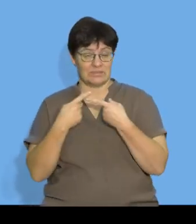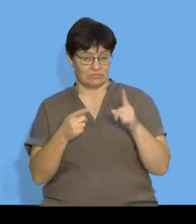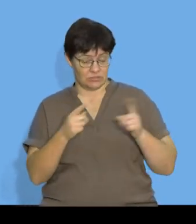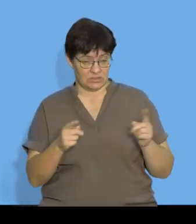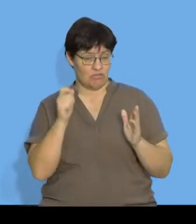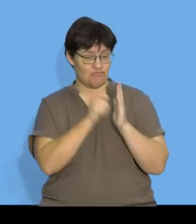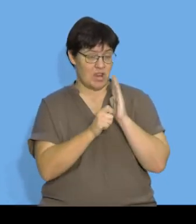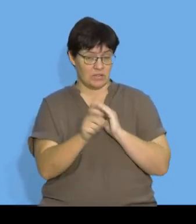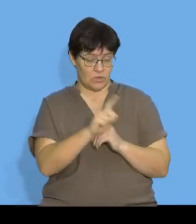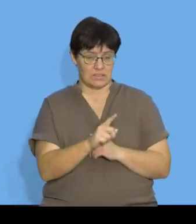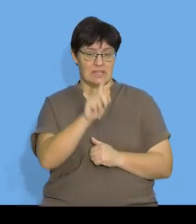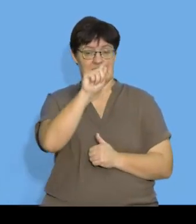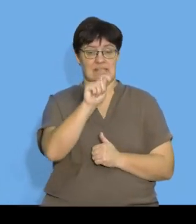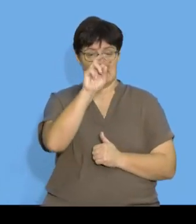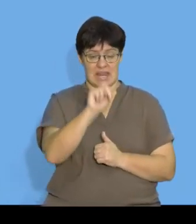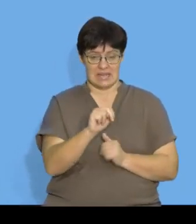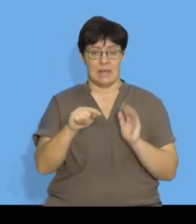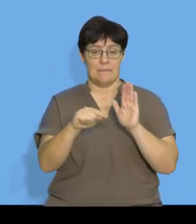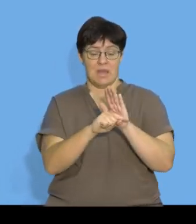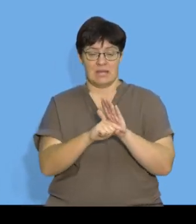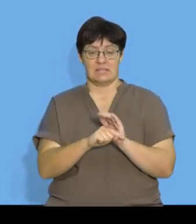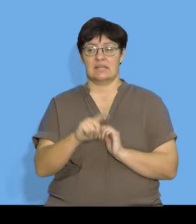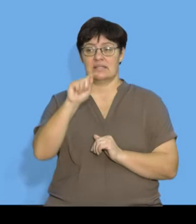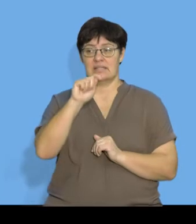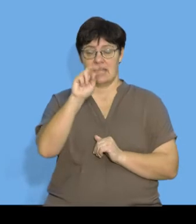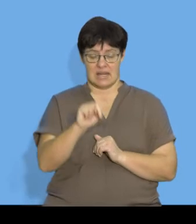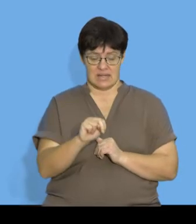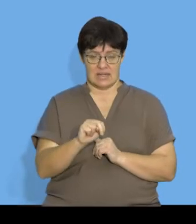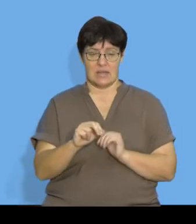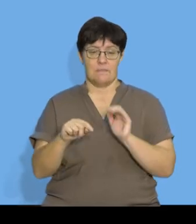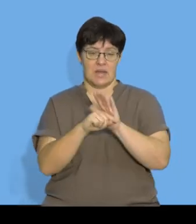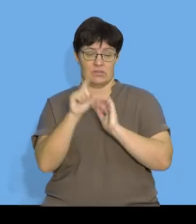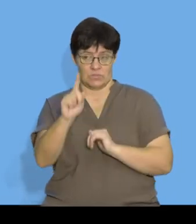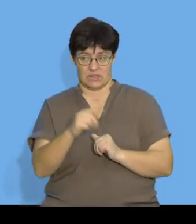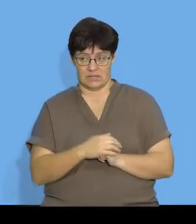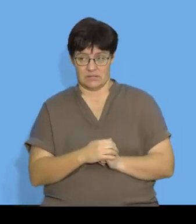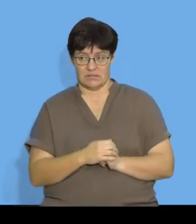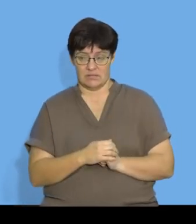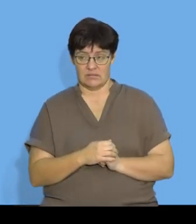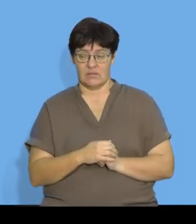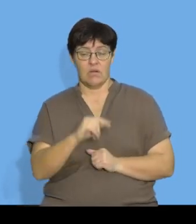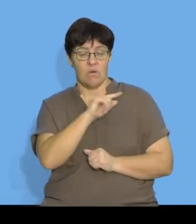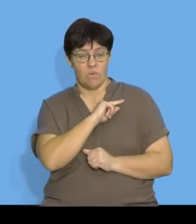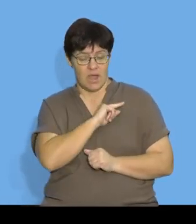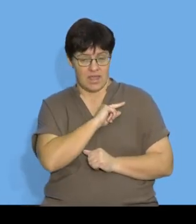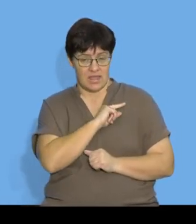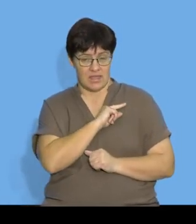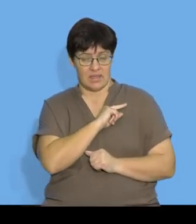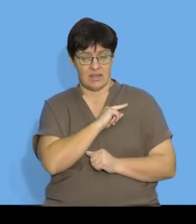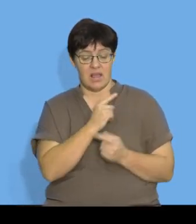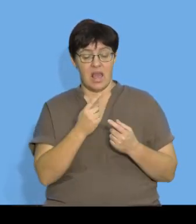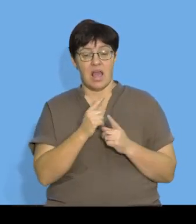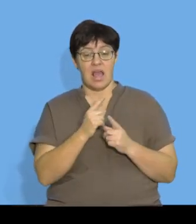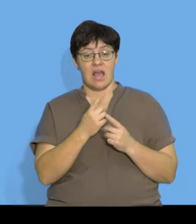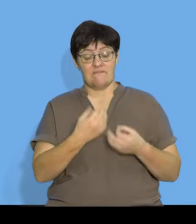difference can be written as TN minus TN minus 1 because we